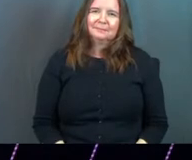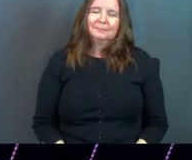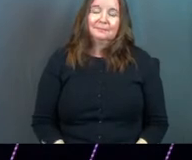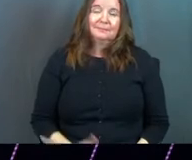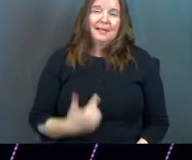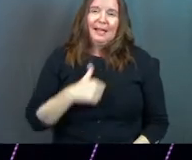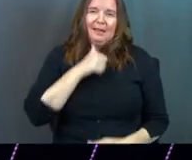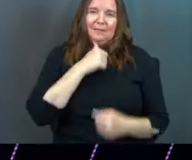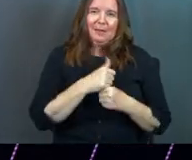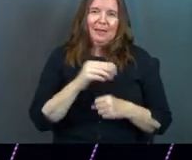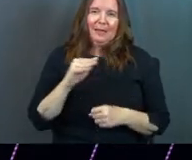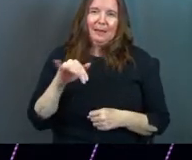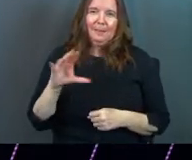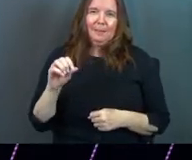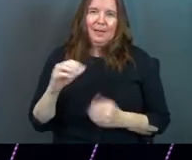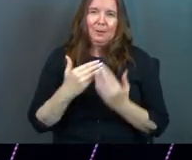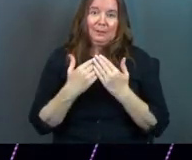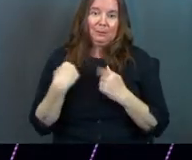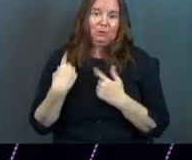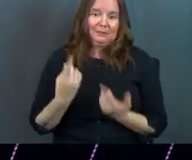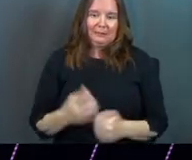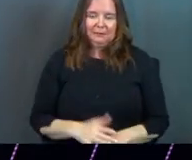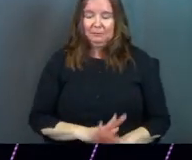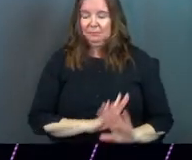I haven't made a mayonnaise sandwich since.